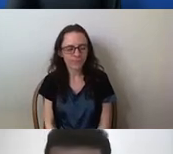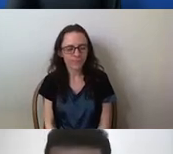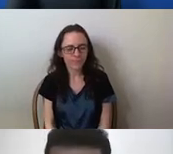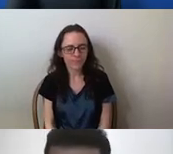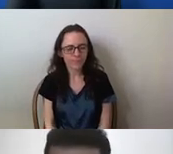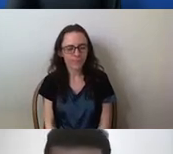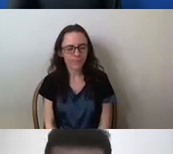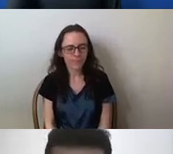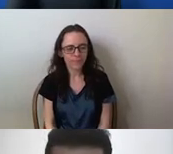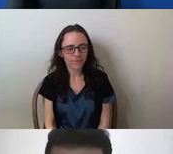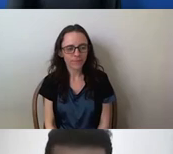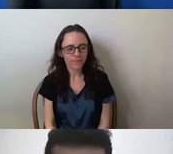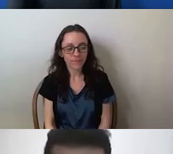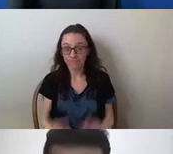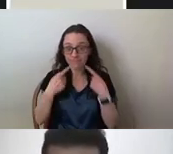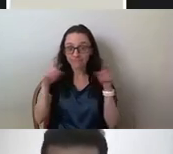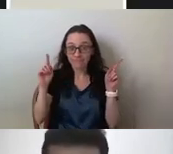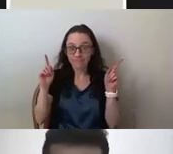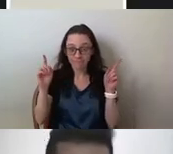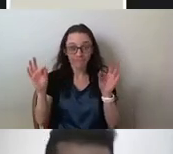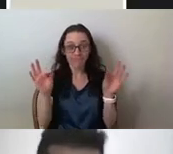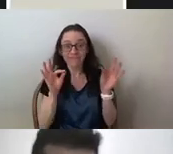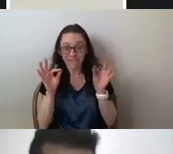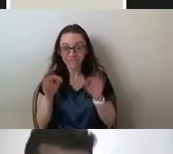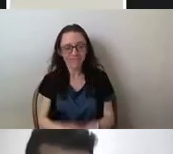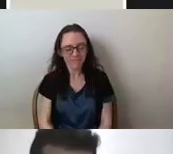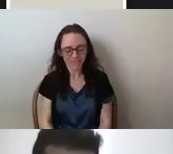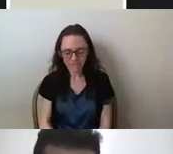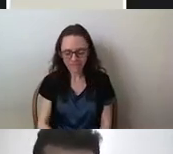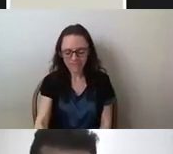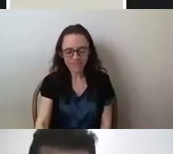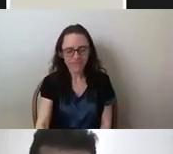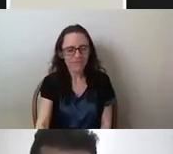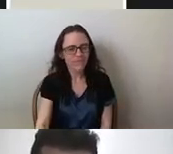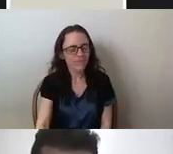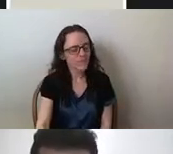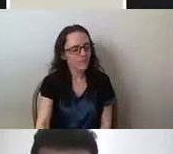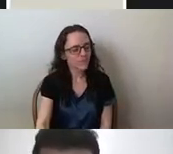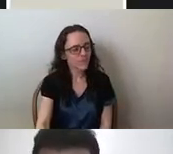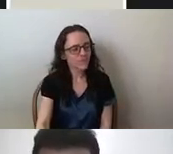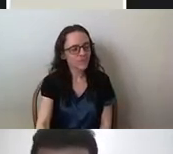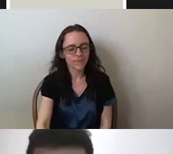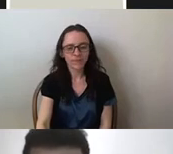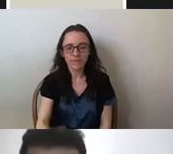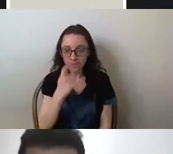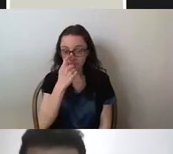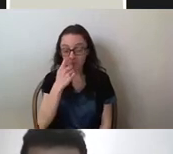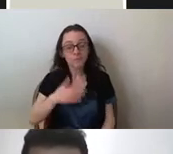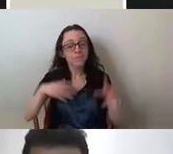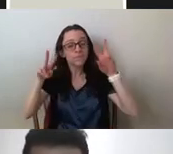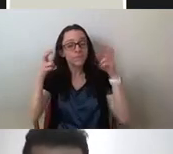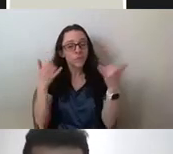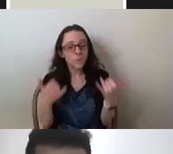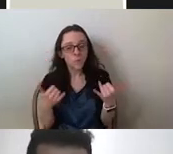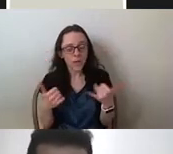Is that a word? I think so. All So the subject that I'm going to be presenting on today is